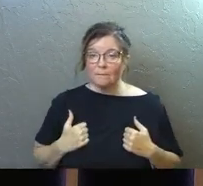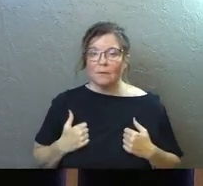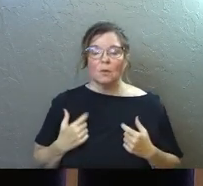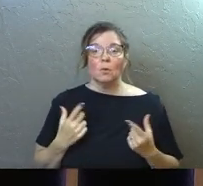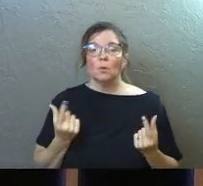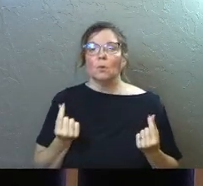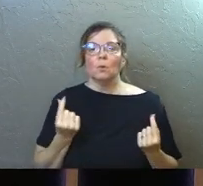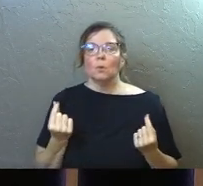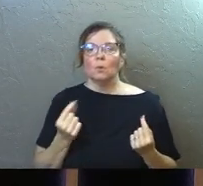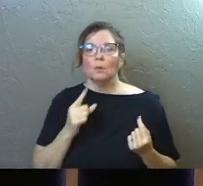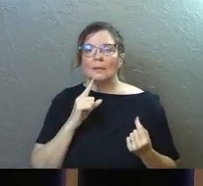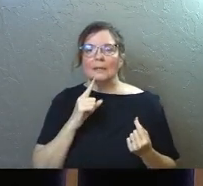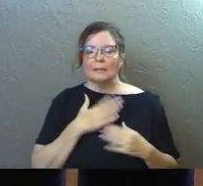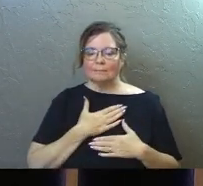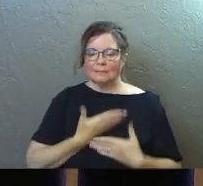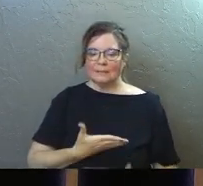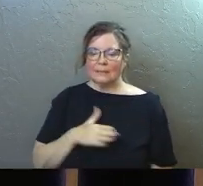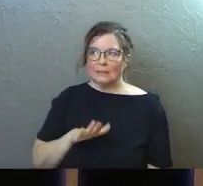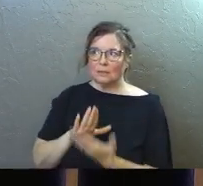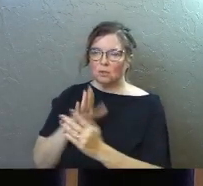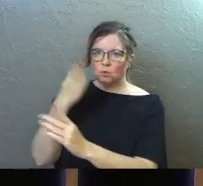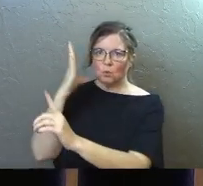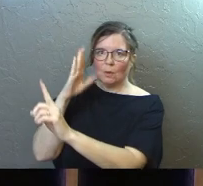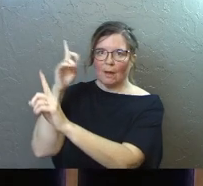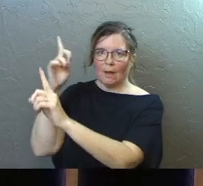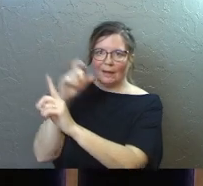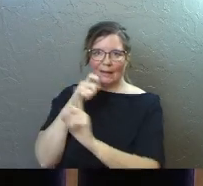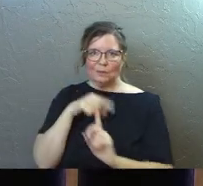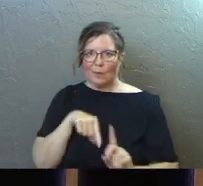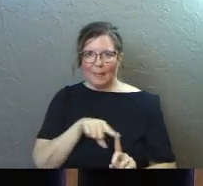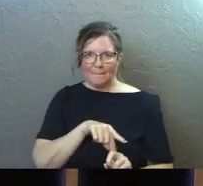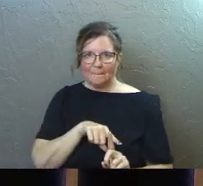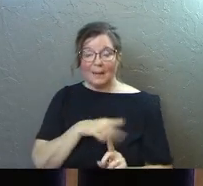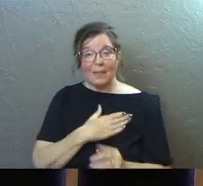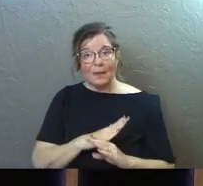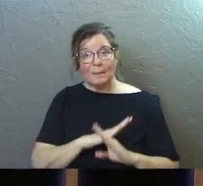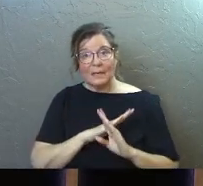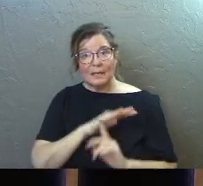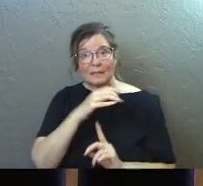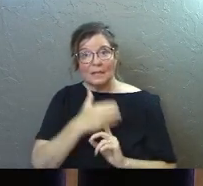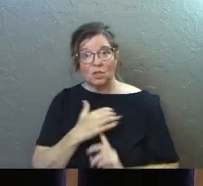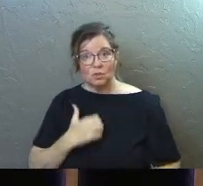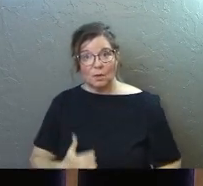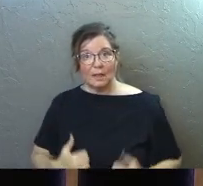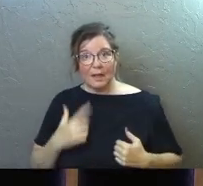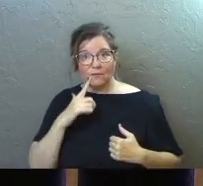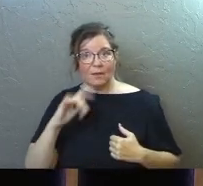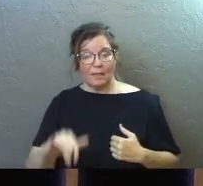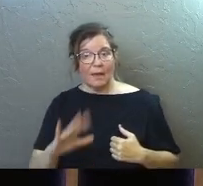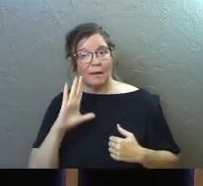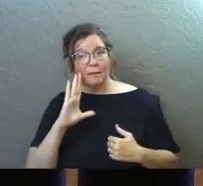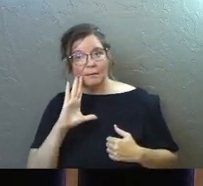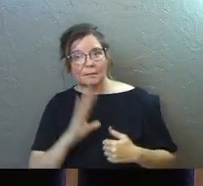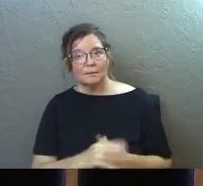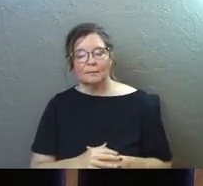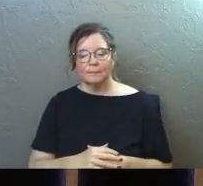what you're really doing is yielding to God, not to them. And there'll be a protection in your life for that.